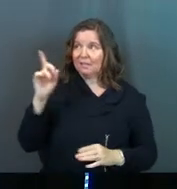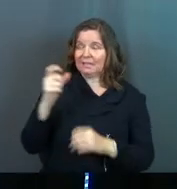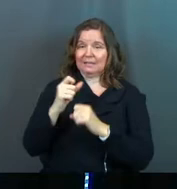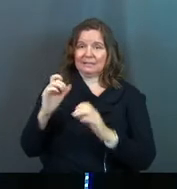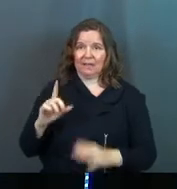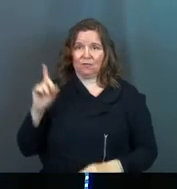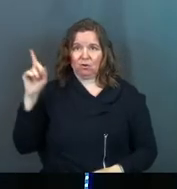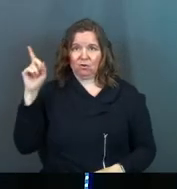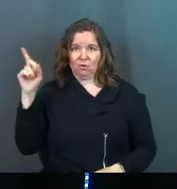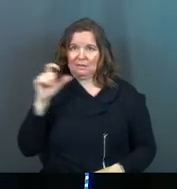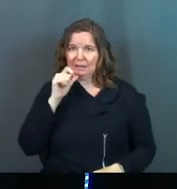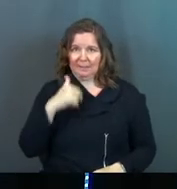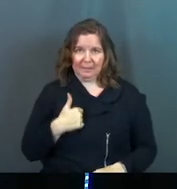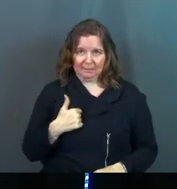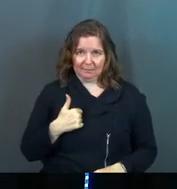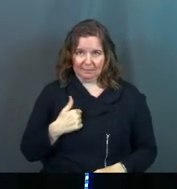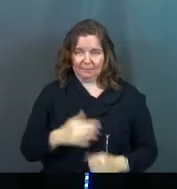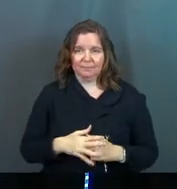single morning.